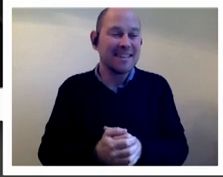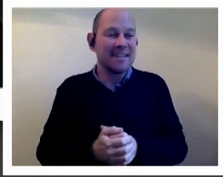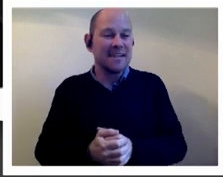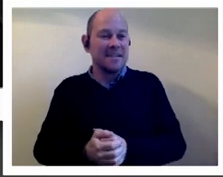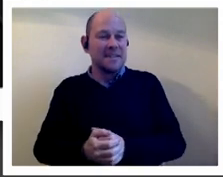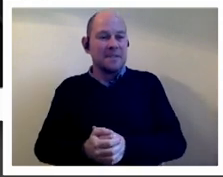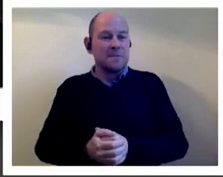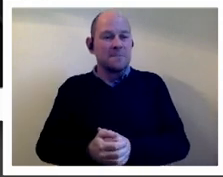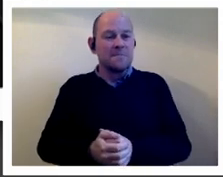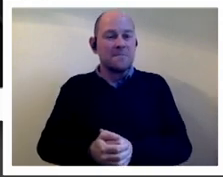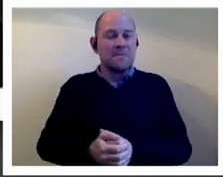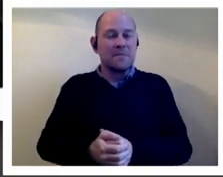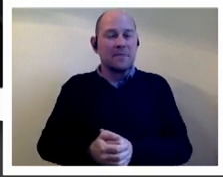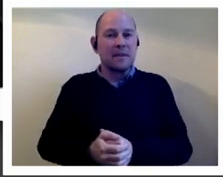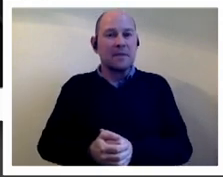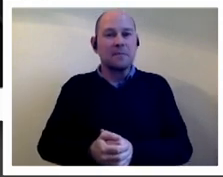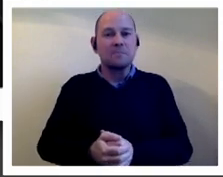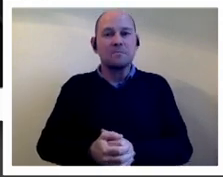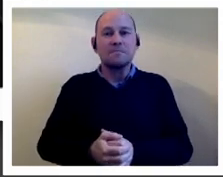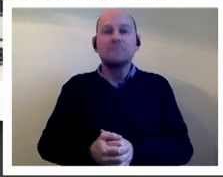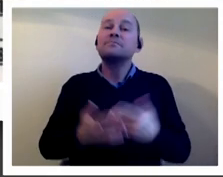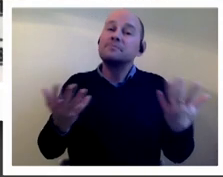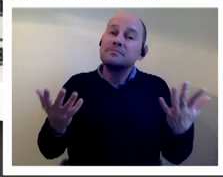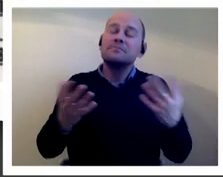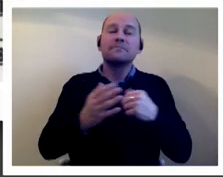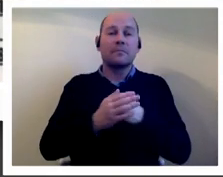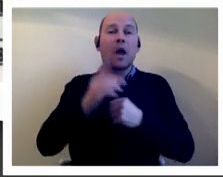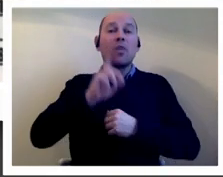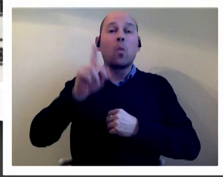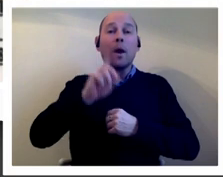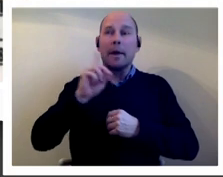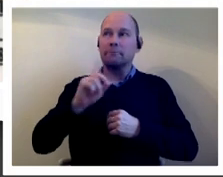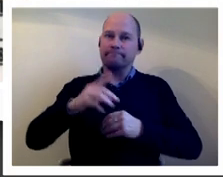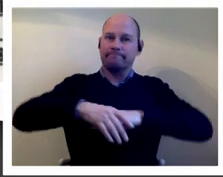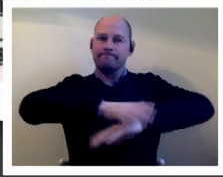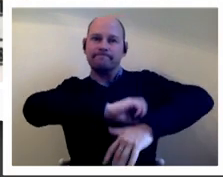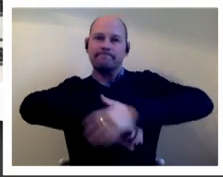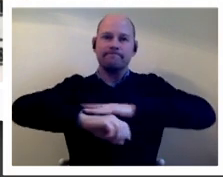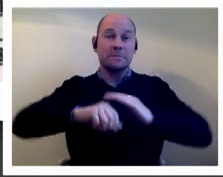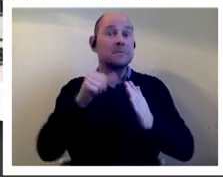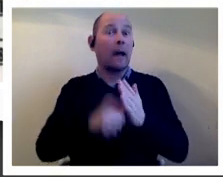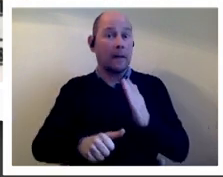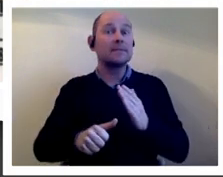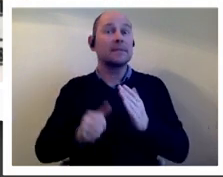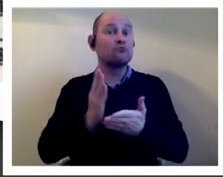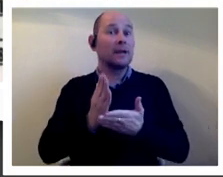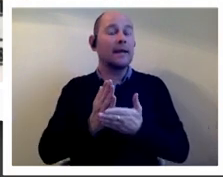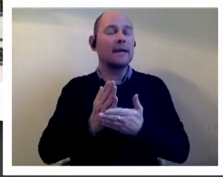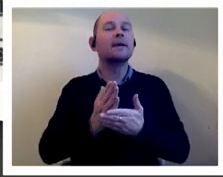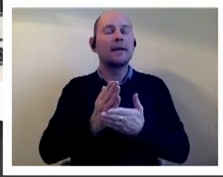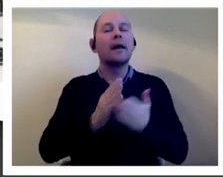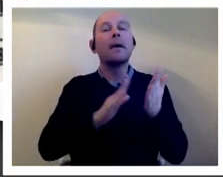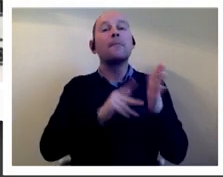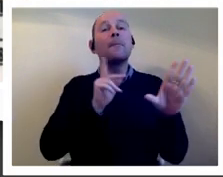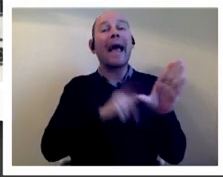but the women were just getting started and a few months later on may the 23rd which i